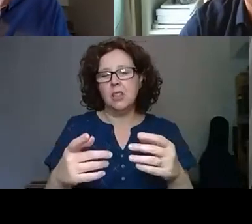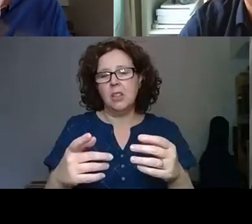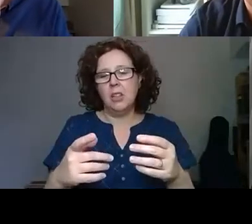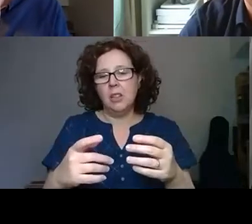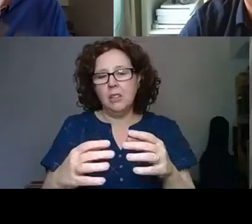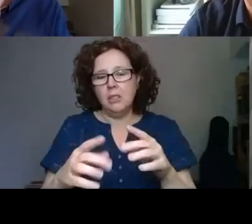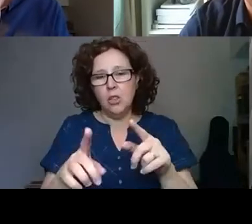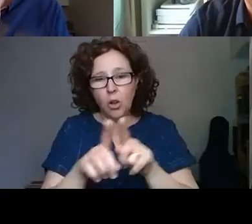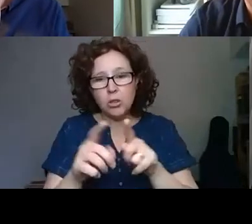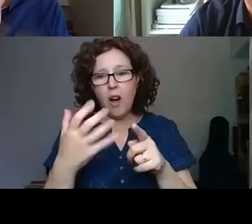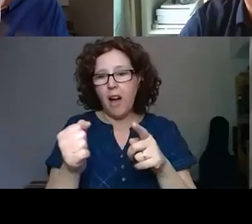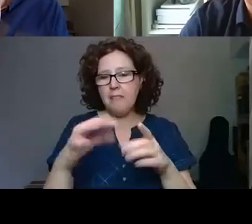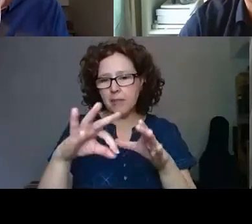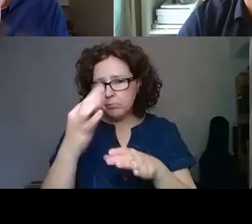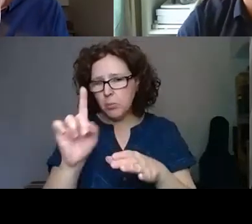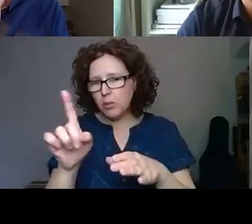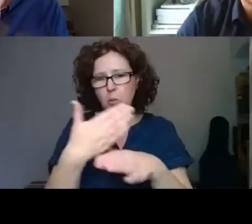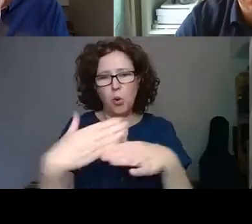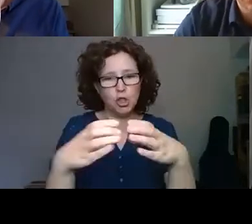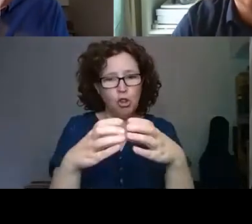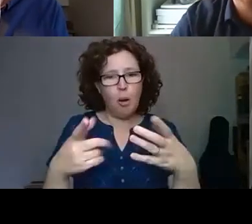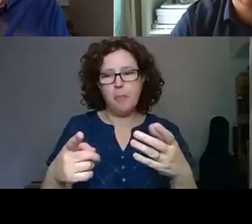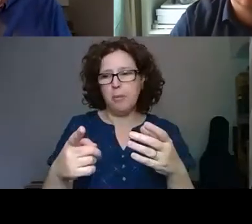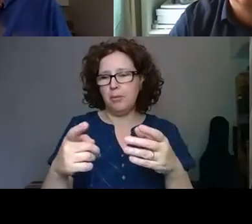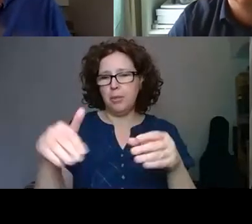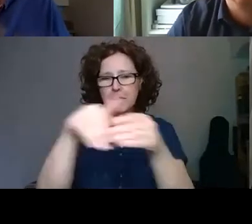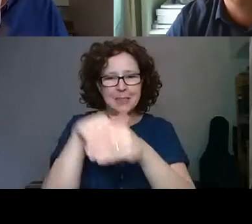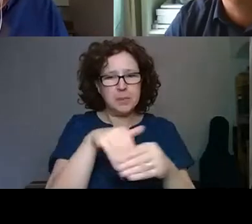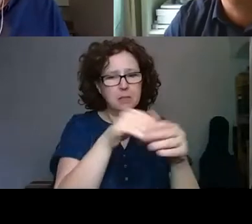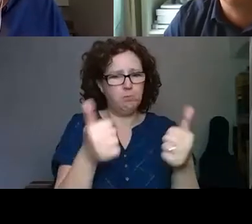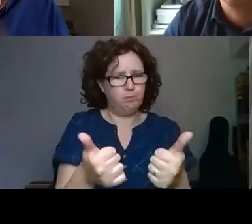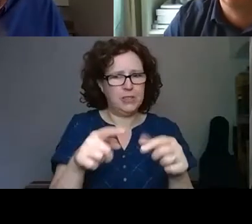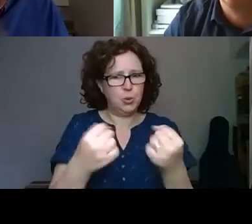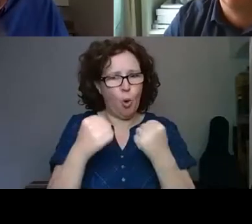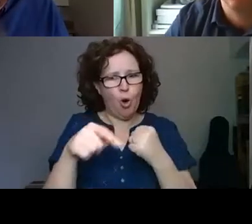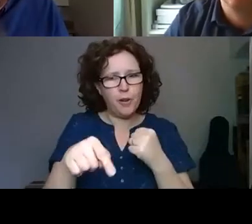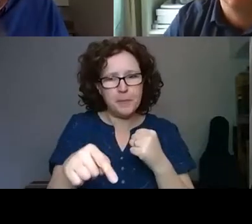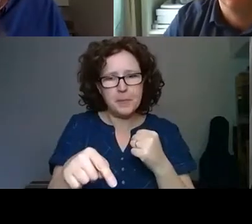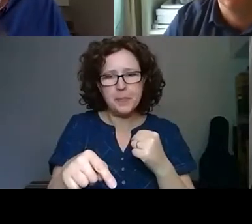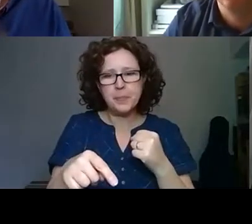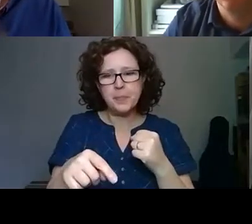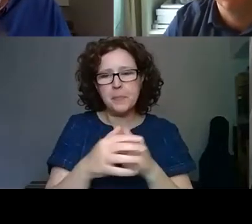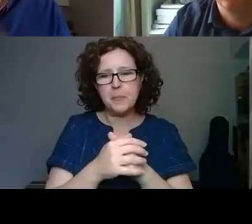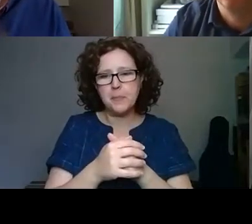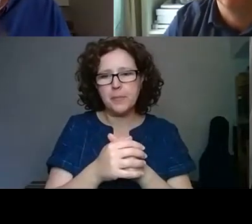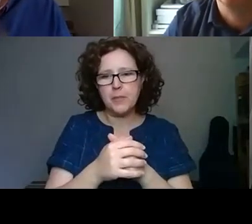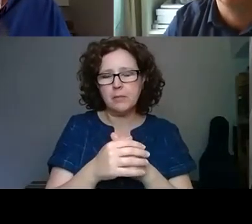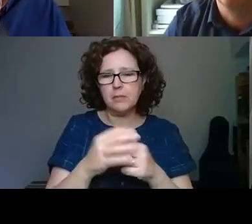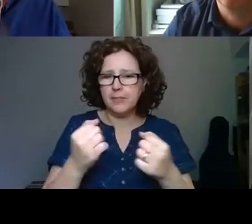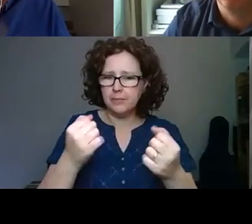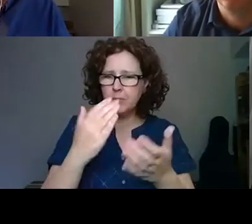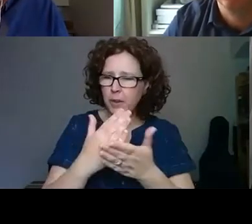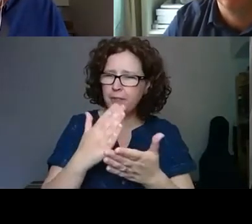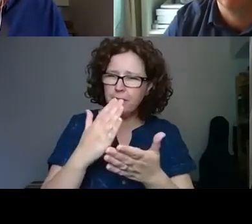of workshops and participation, which is very strong to how we work. We have this very collaborative and